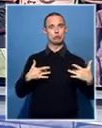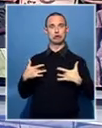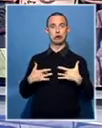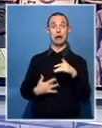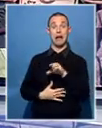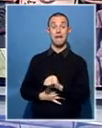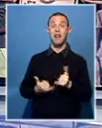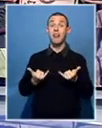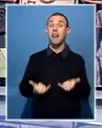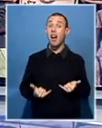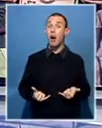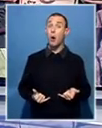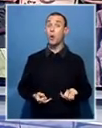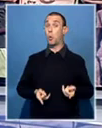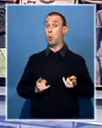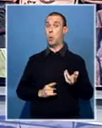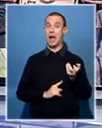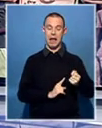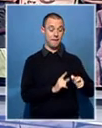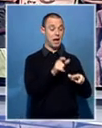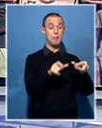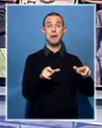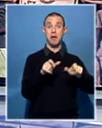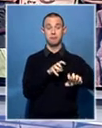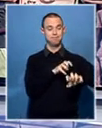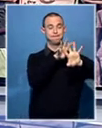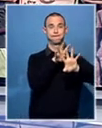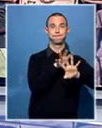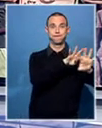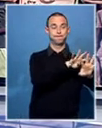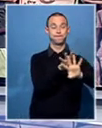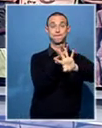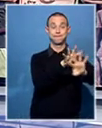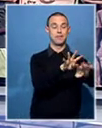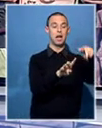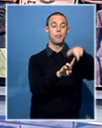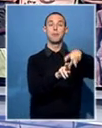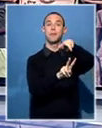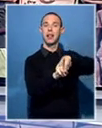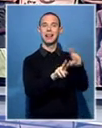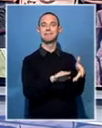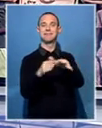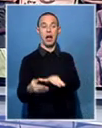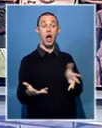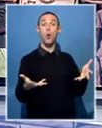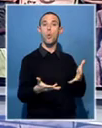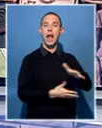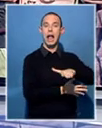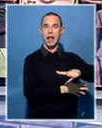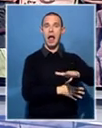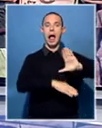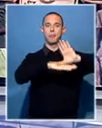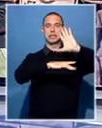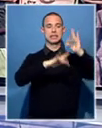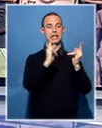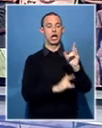The latest from Burundi is that two protesters have been killed in the capital, Bujumbura, after police fired on those celebrating the